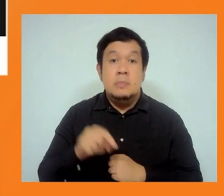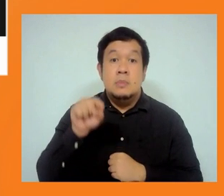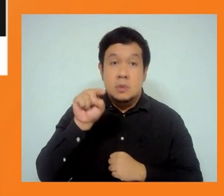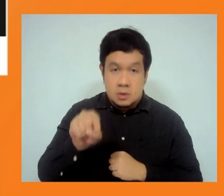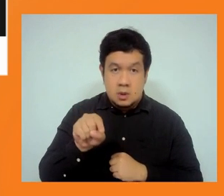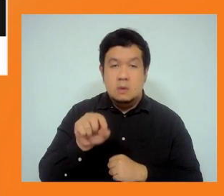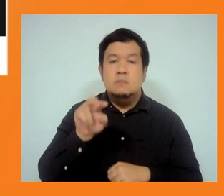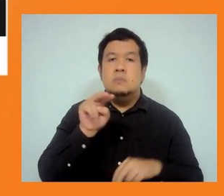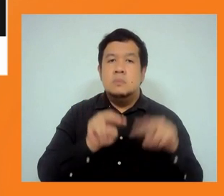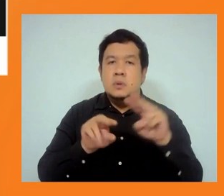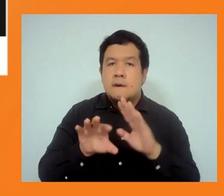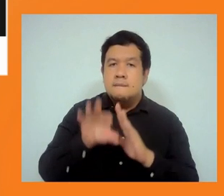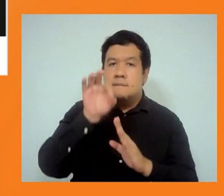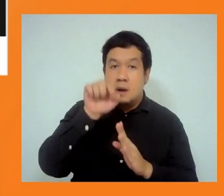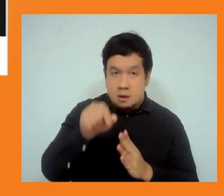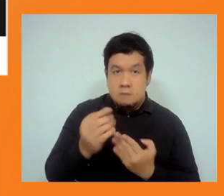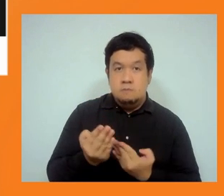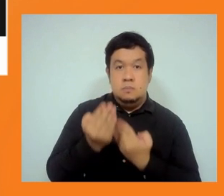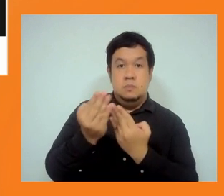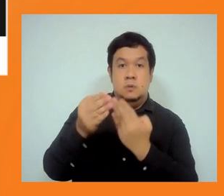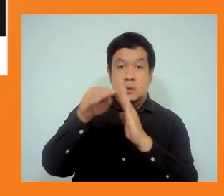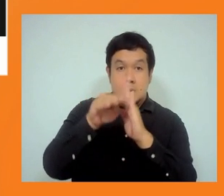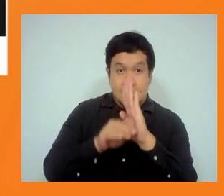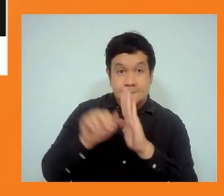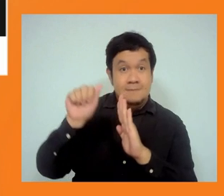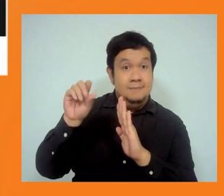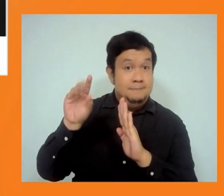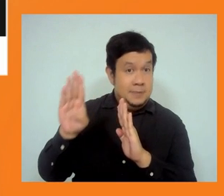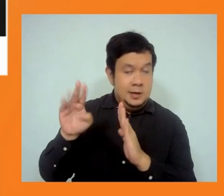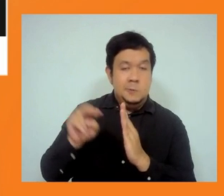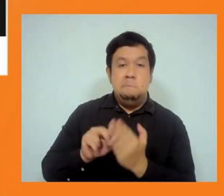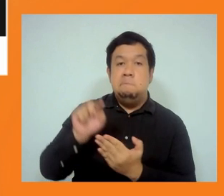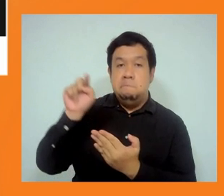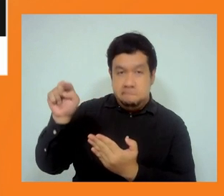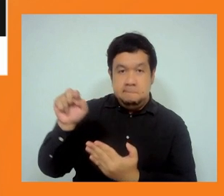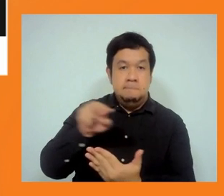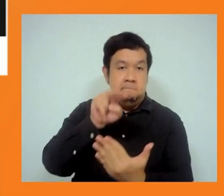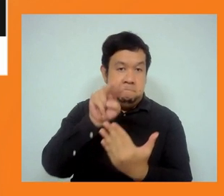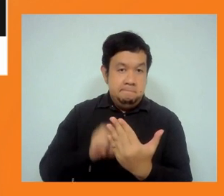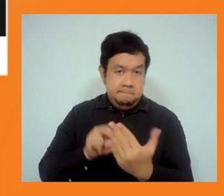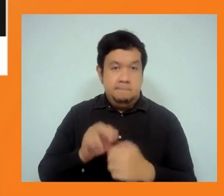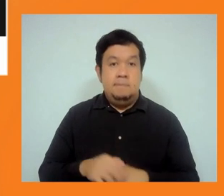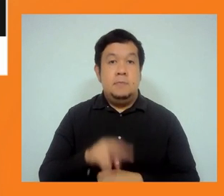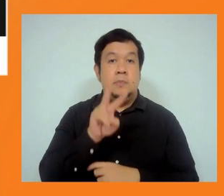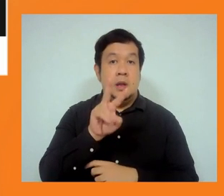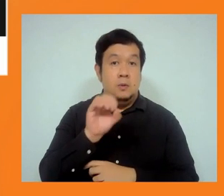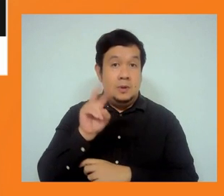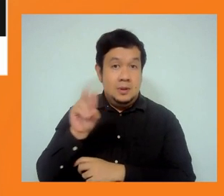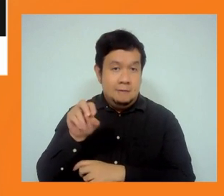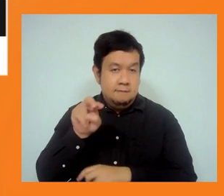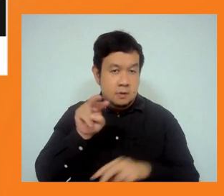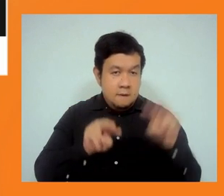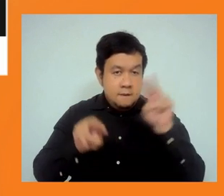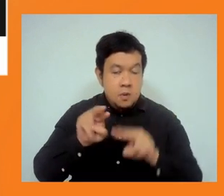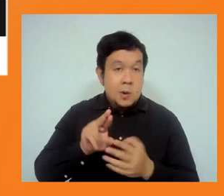recommendations of the ADBs, this 2020 evaluation report on labor and working